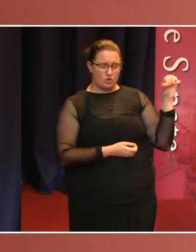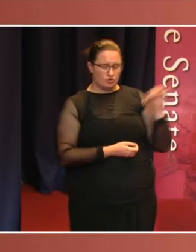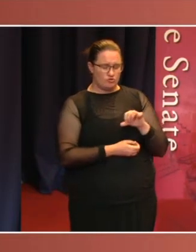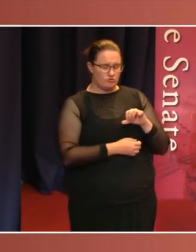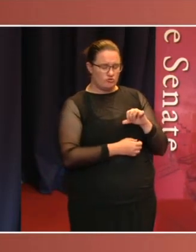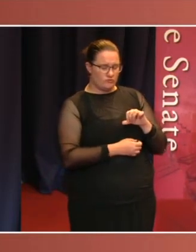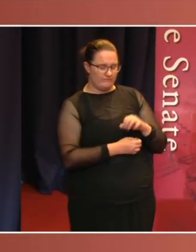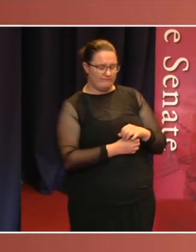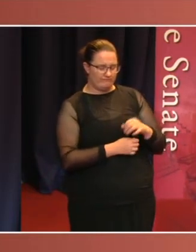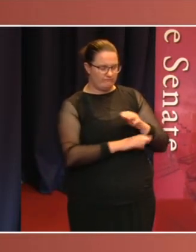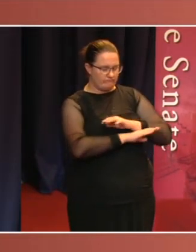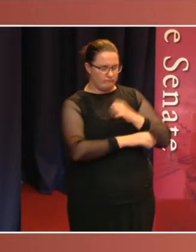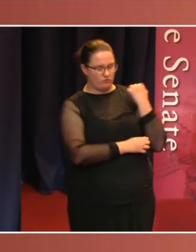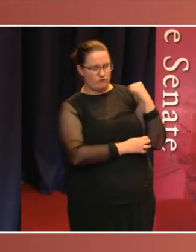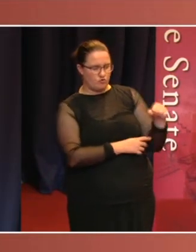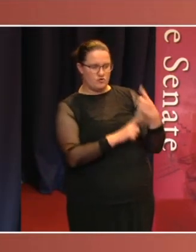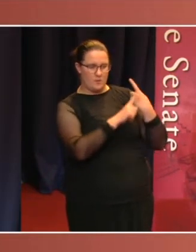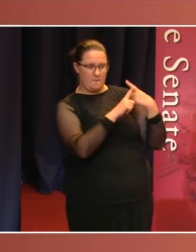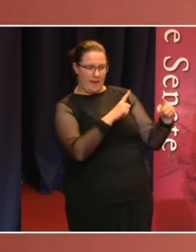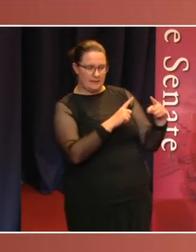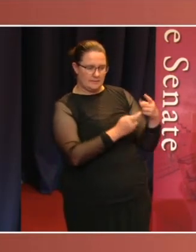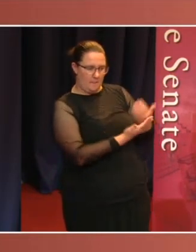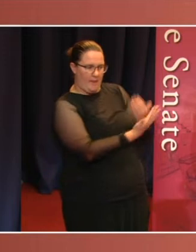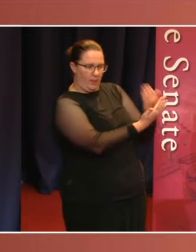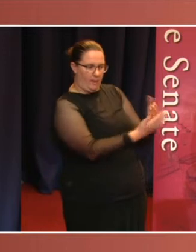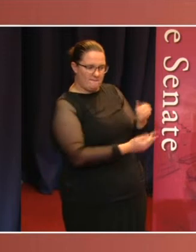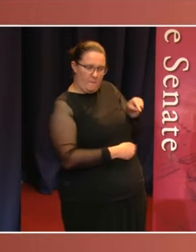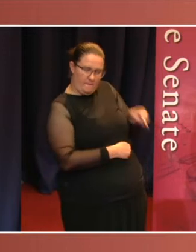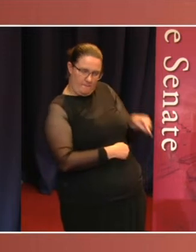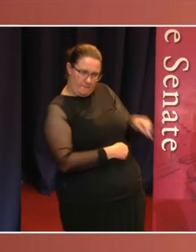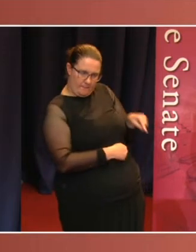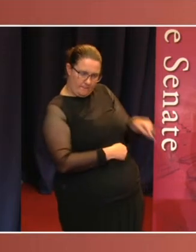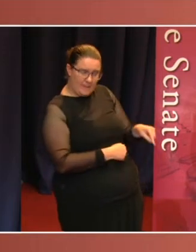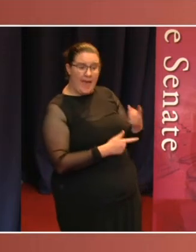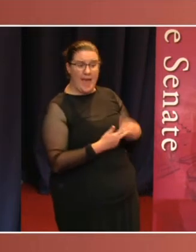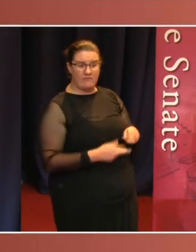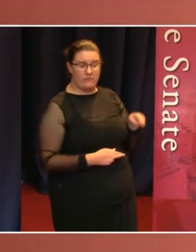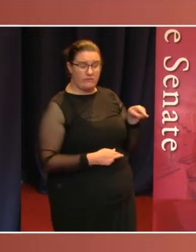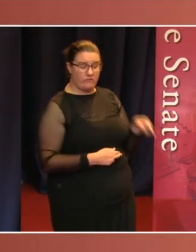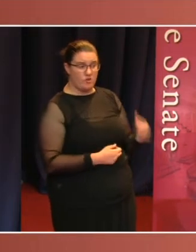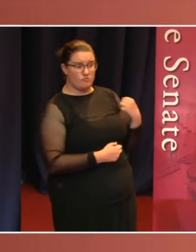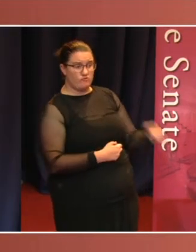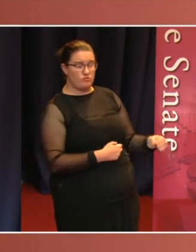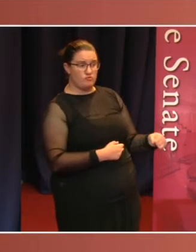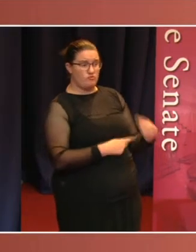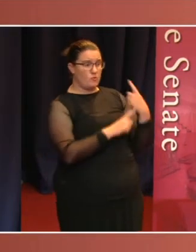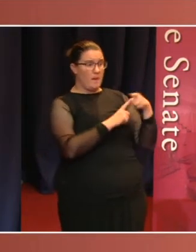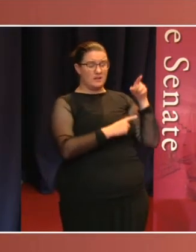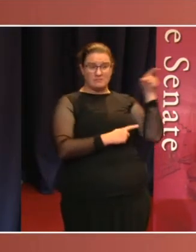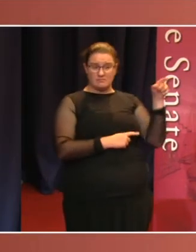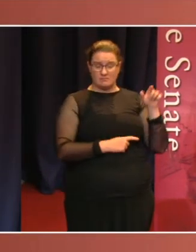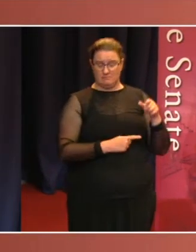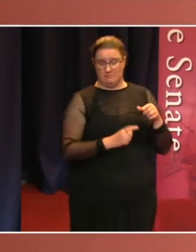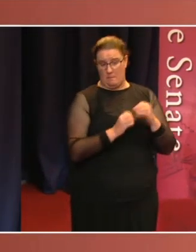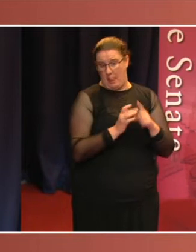if the House of Representatives is refusing to hold a vote on a bill that the Senate passed, while only 27% disagree.